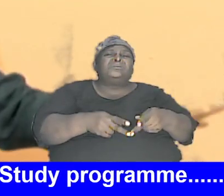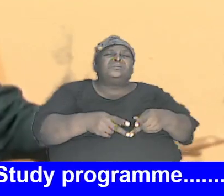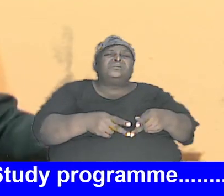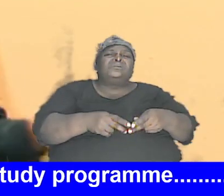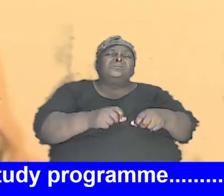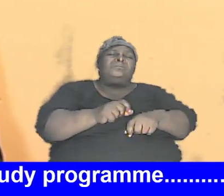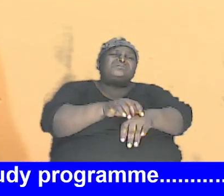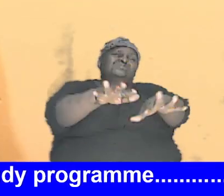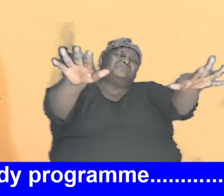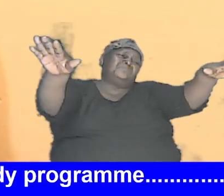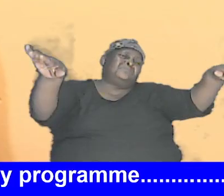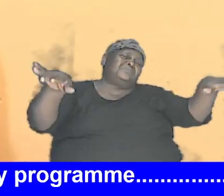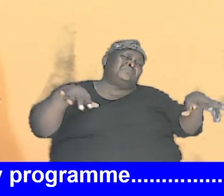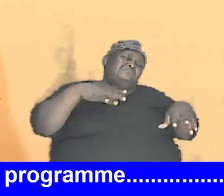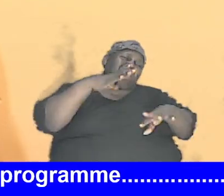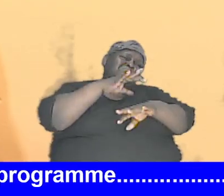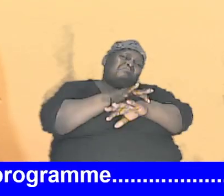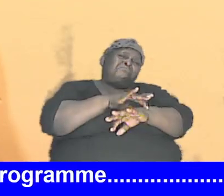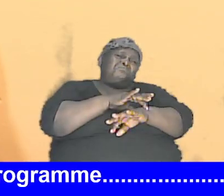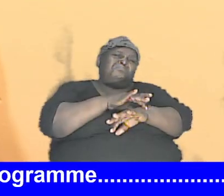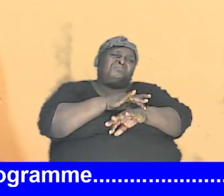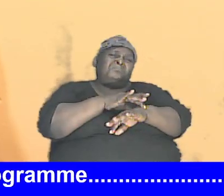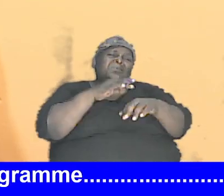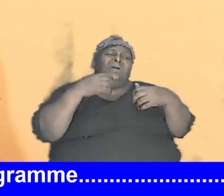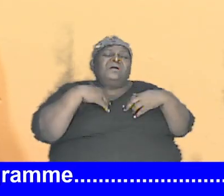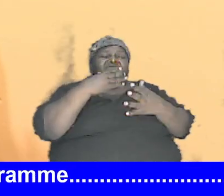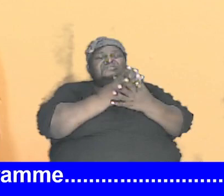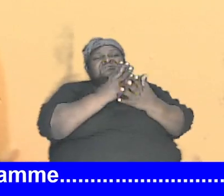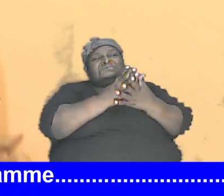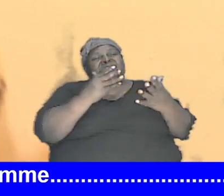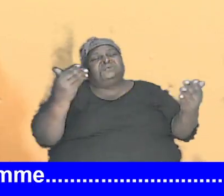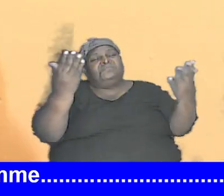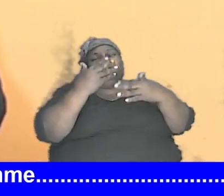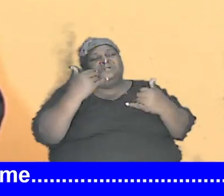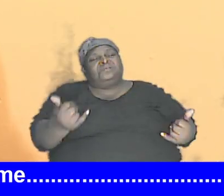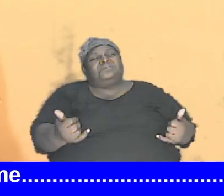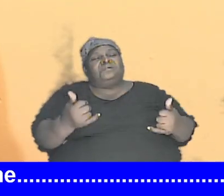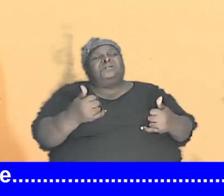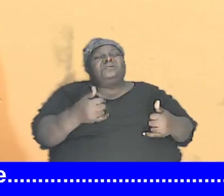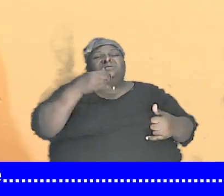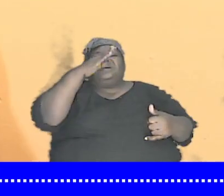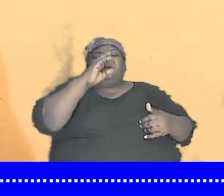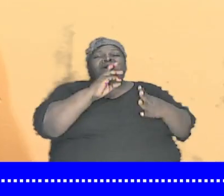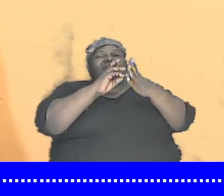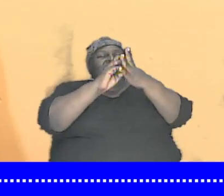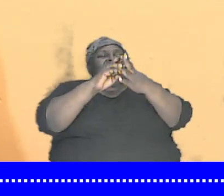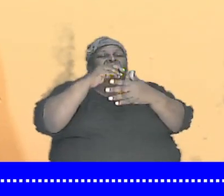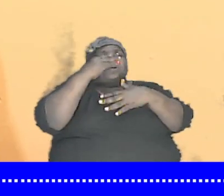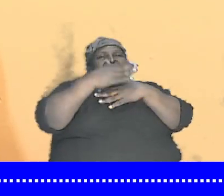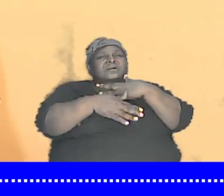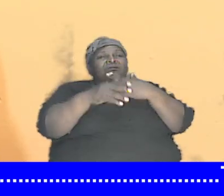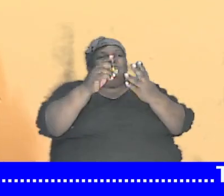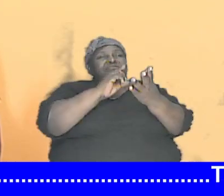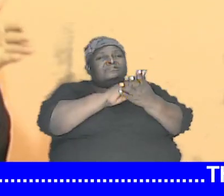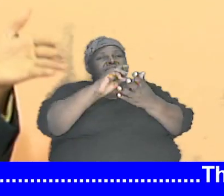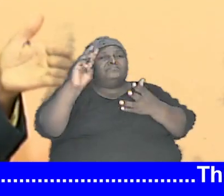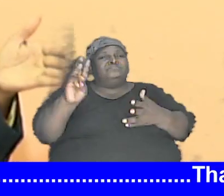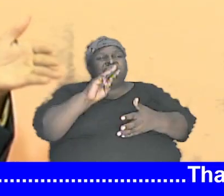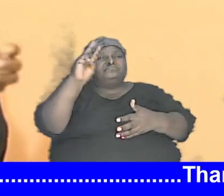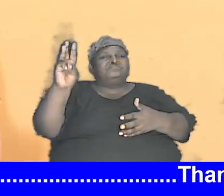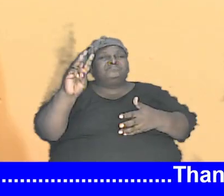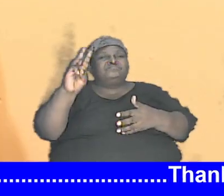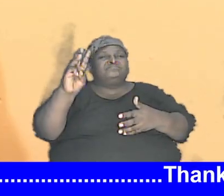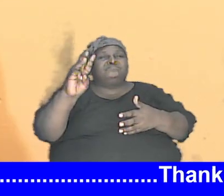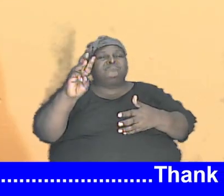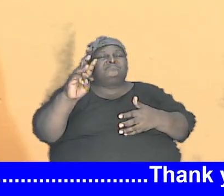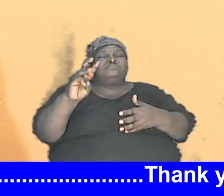the face of the earth I have to stop here now when we meet again God's willing next week we as I said spread a little